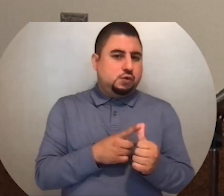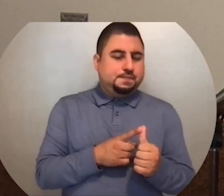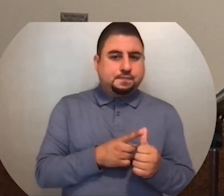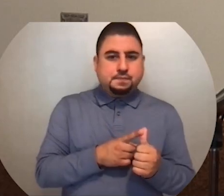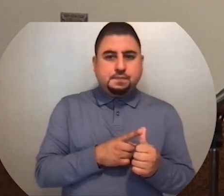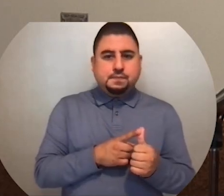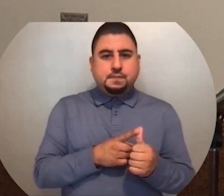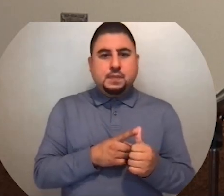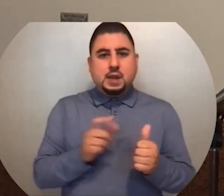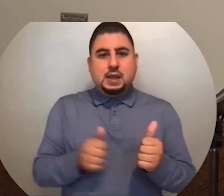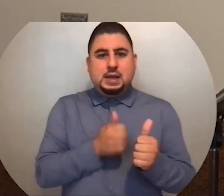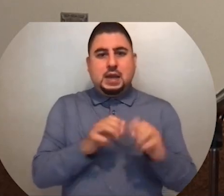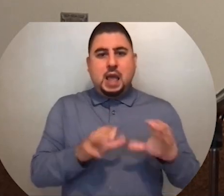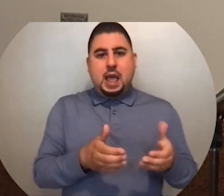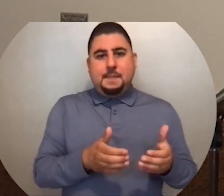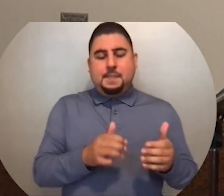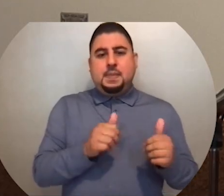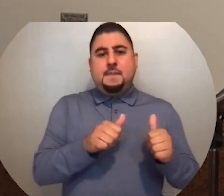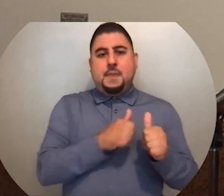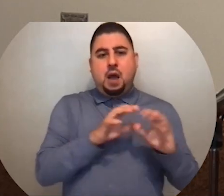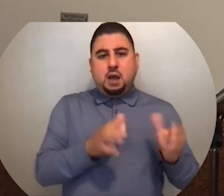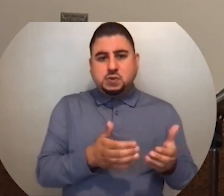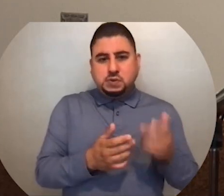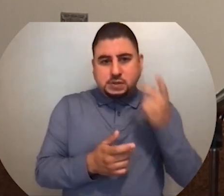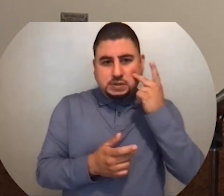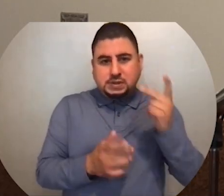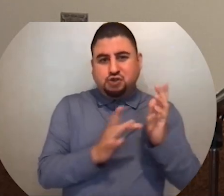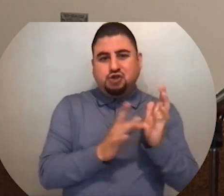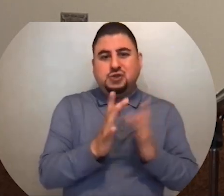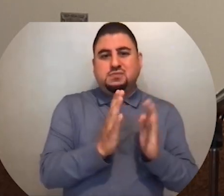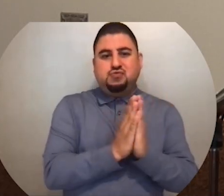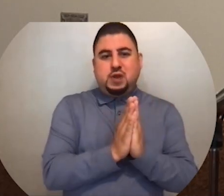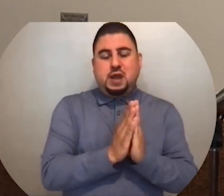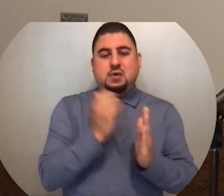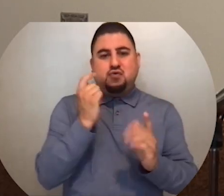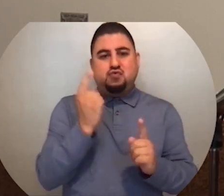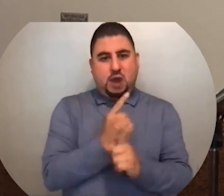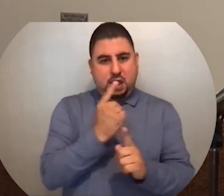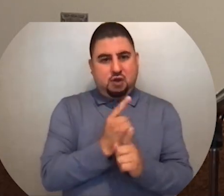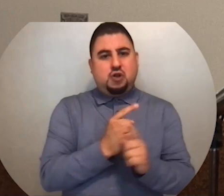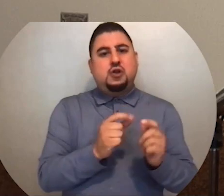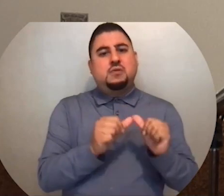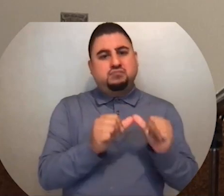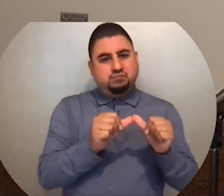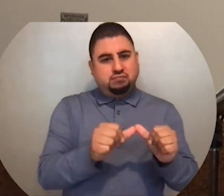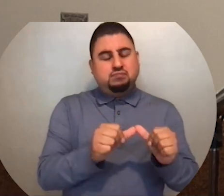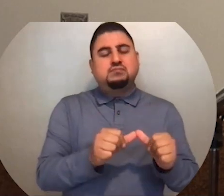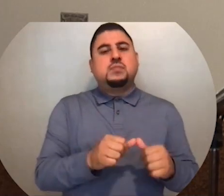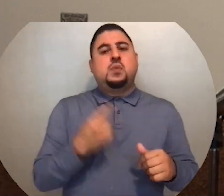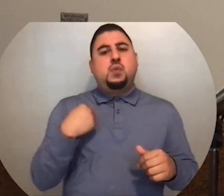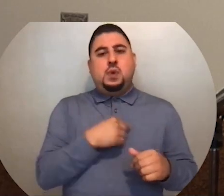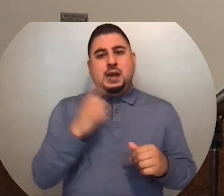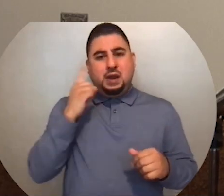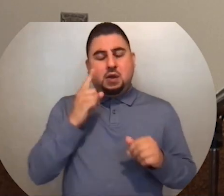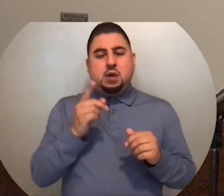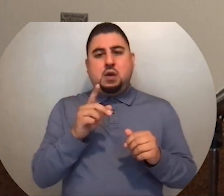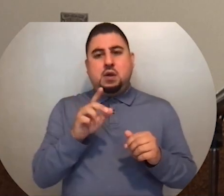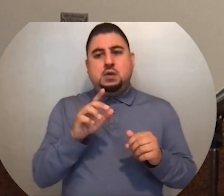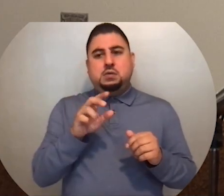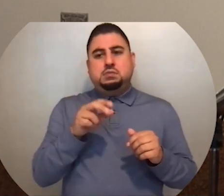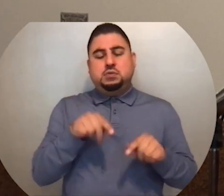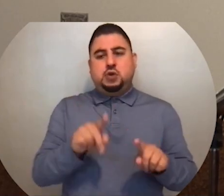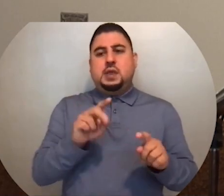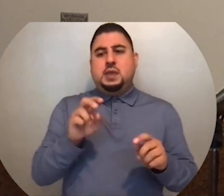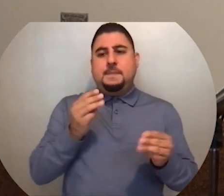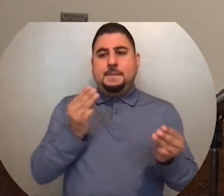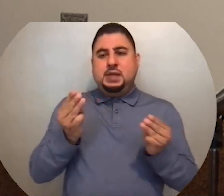the disciples, the apostles, see Jesus praying on a regular basis. We hear all throughout the ministry of